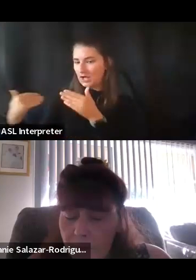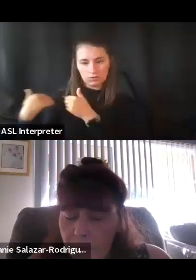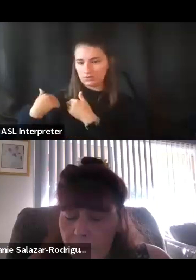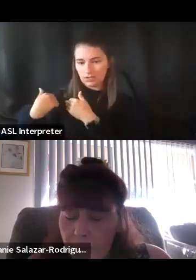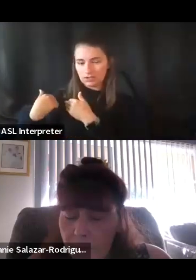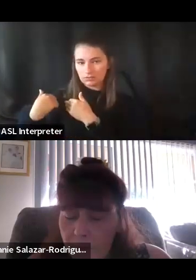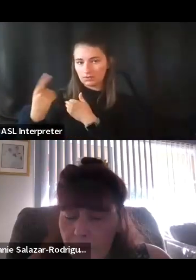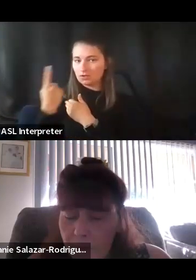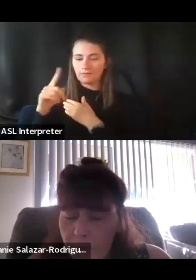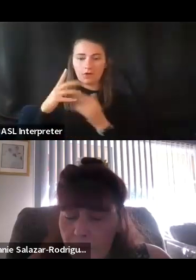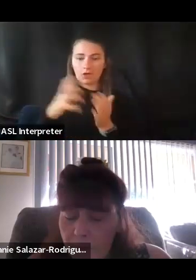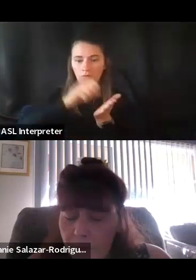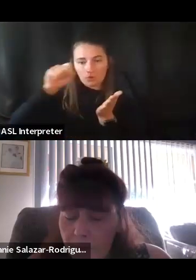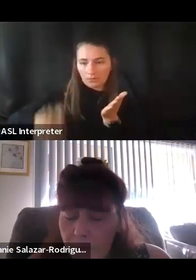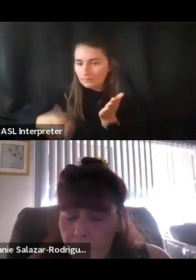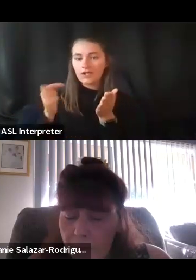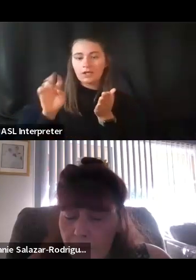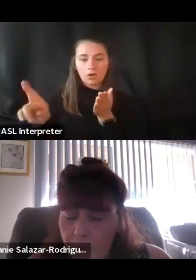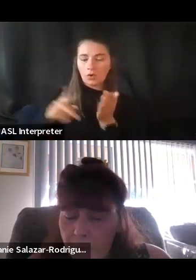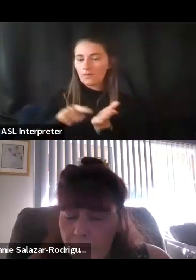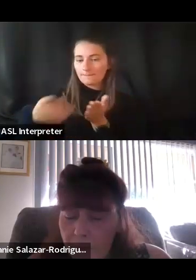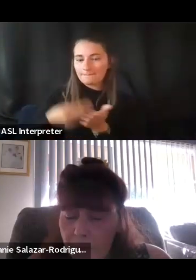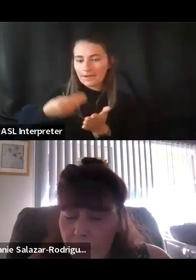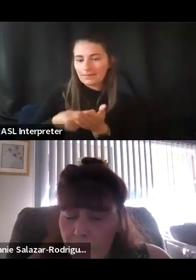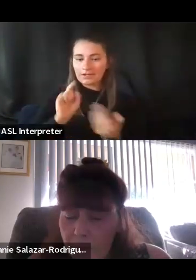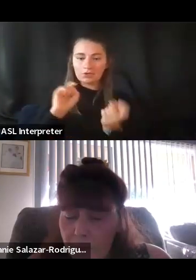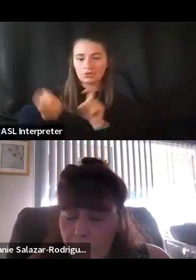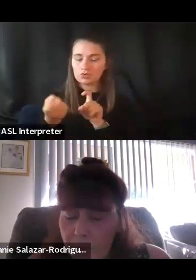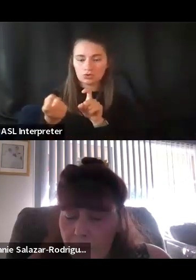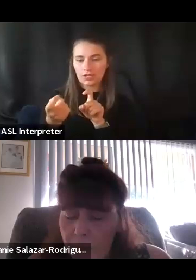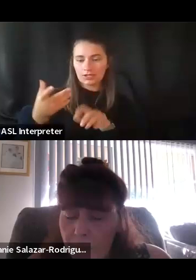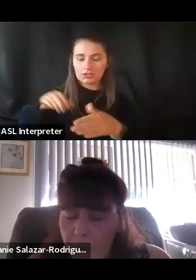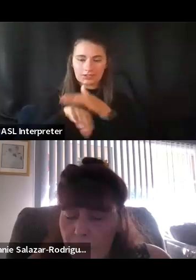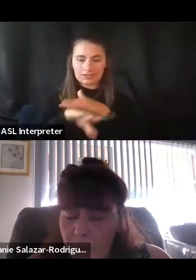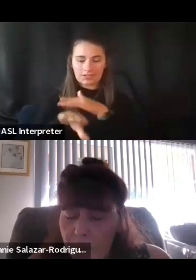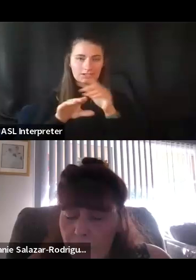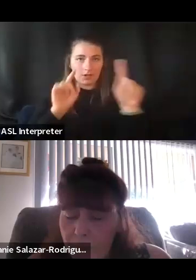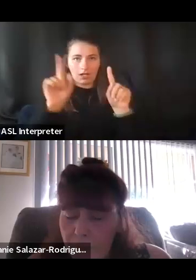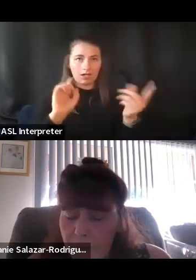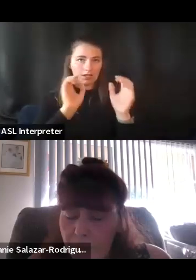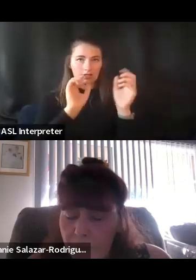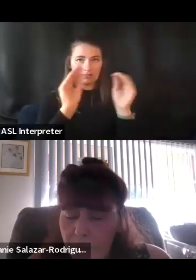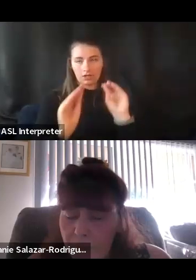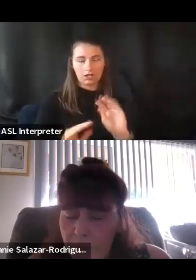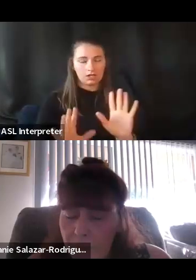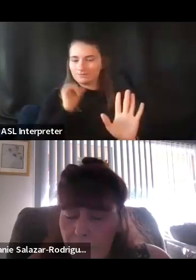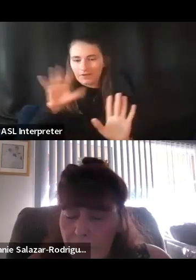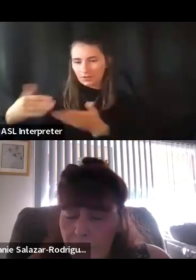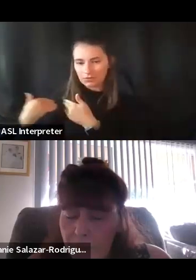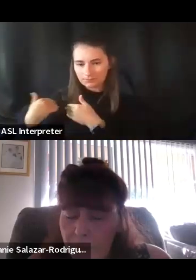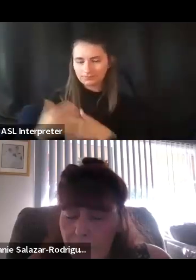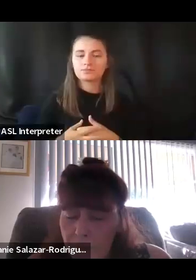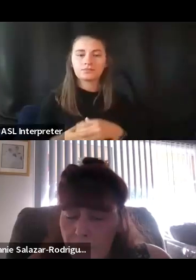removing and paying their own money to remove those accessibility features. So that was a big bill. Not to mention that on the task force, there's a